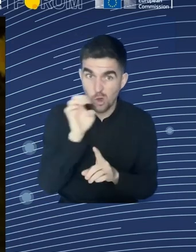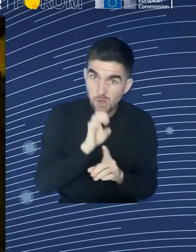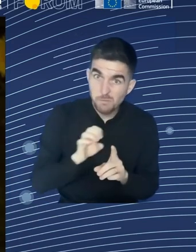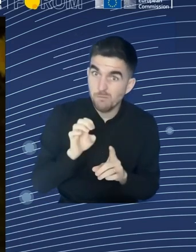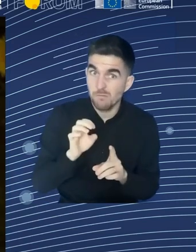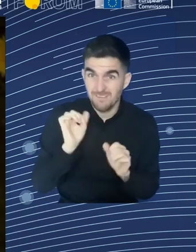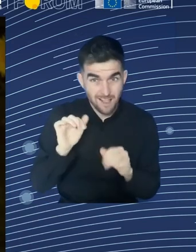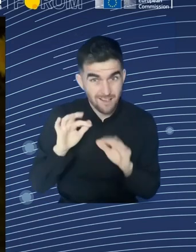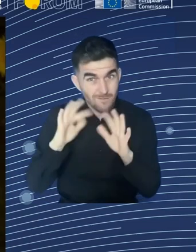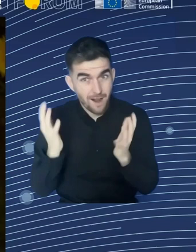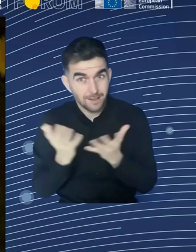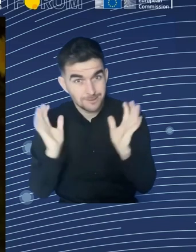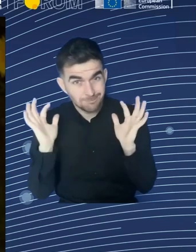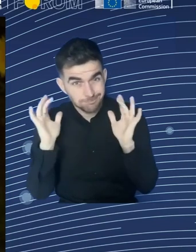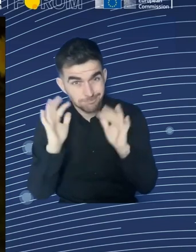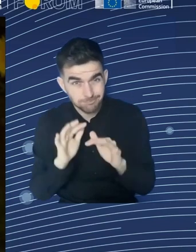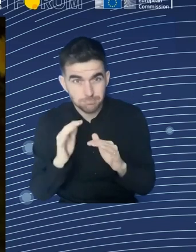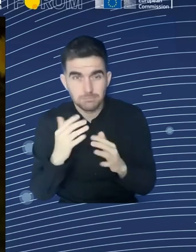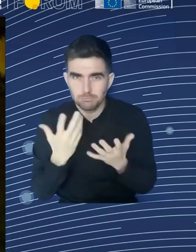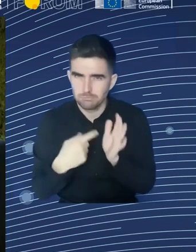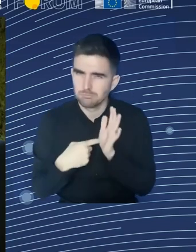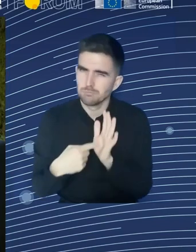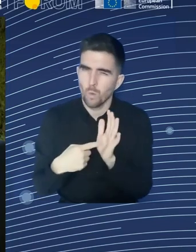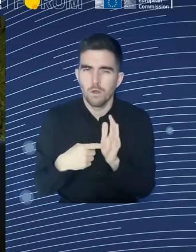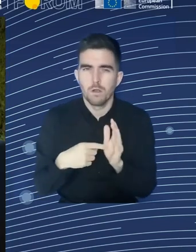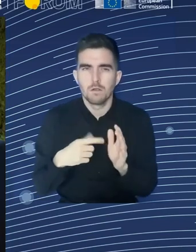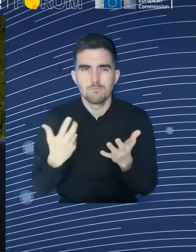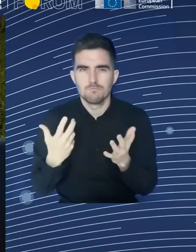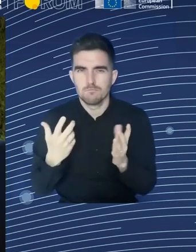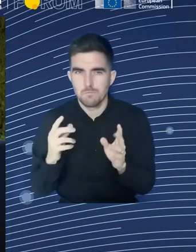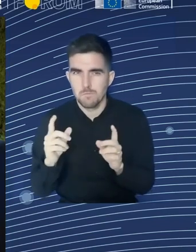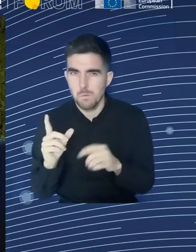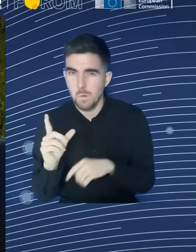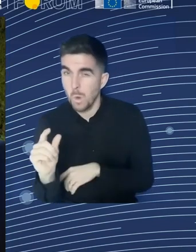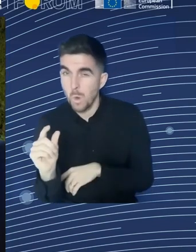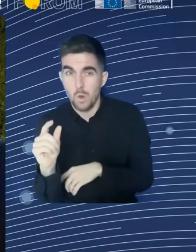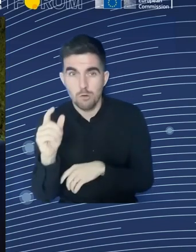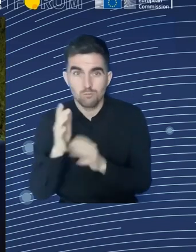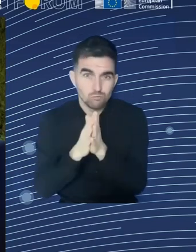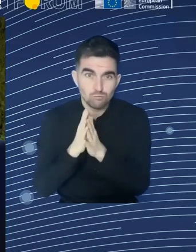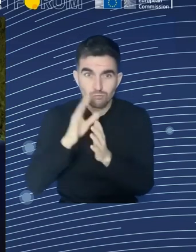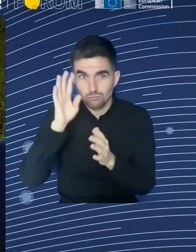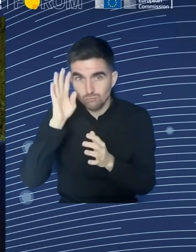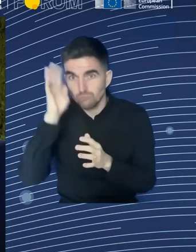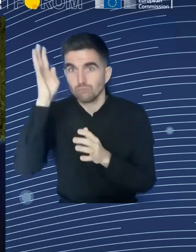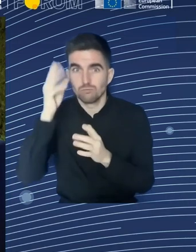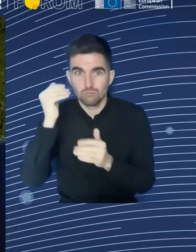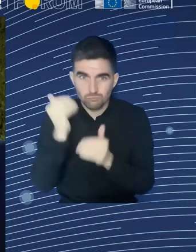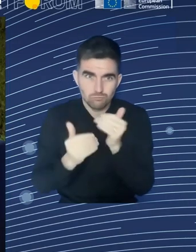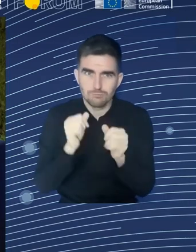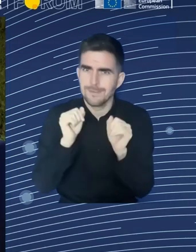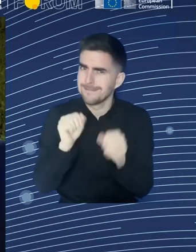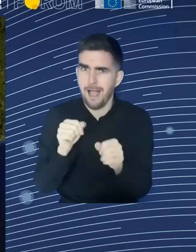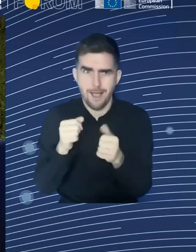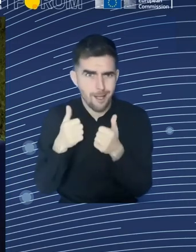that we will manage to address the biggest challenge. How with the